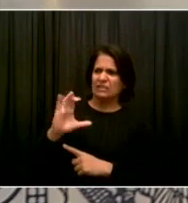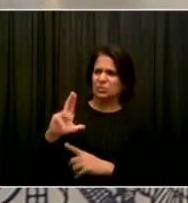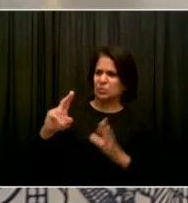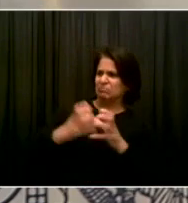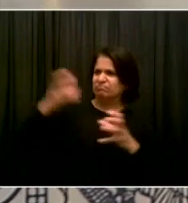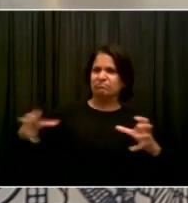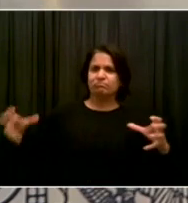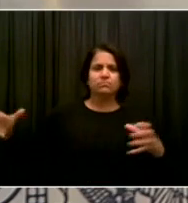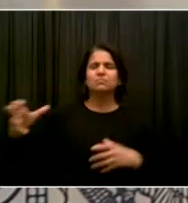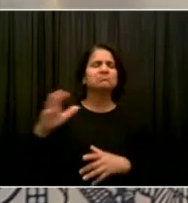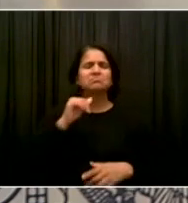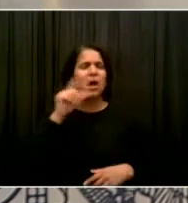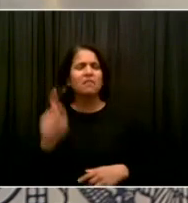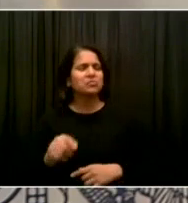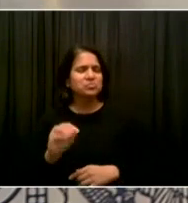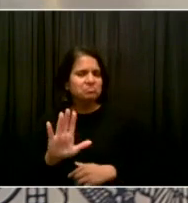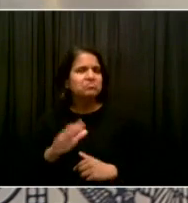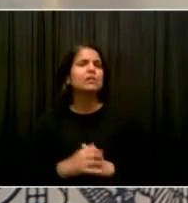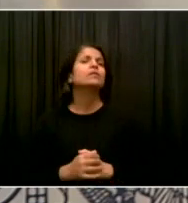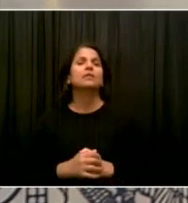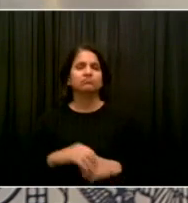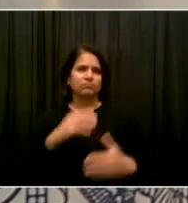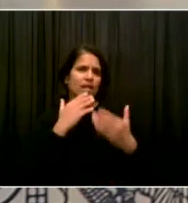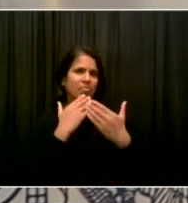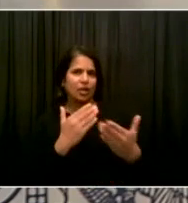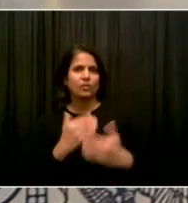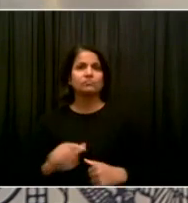next question goes to James Ford from PIX11.